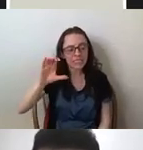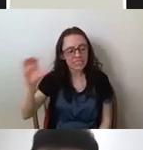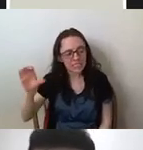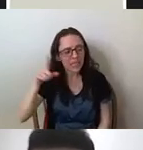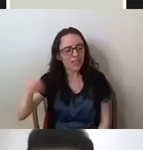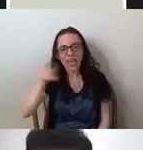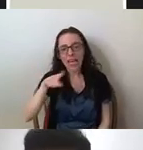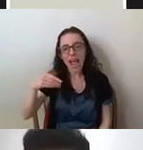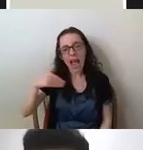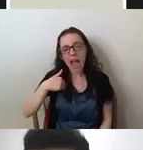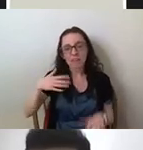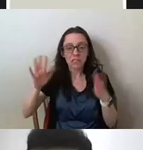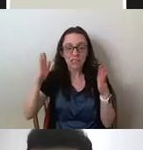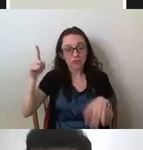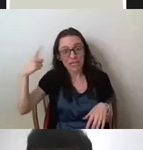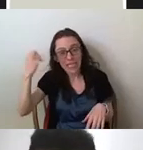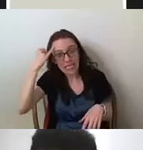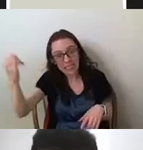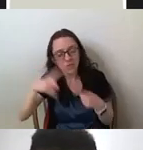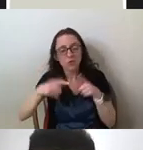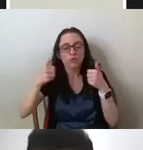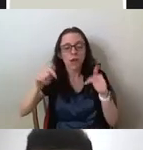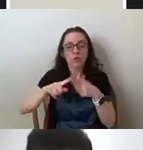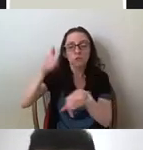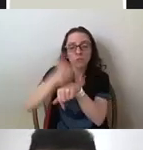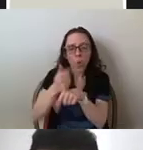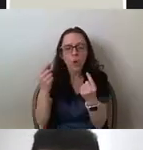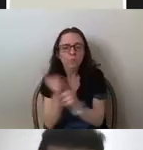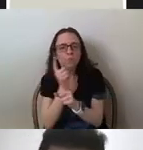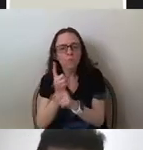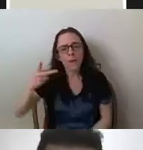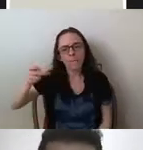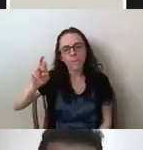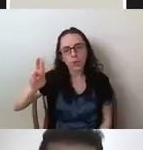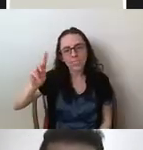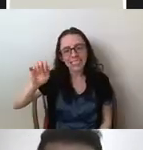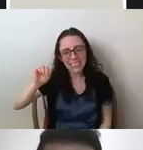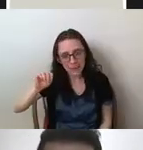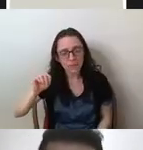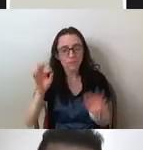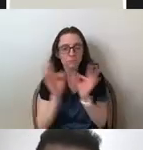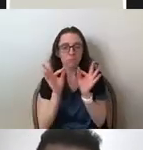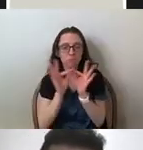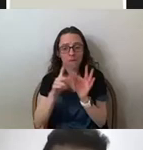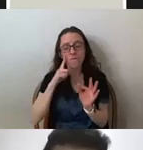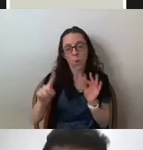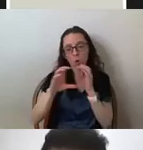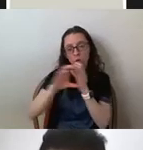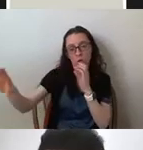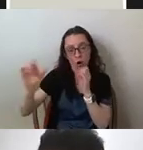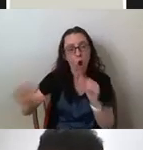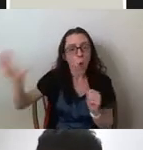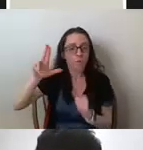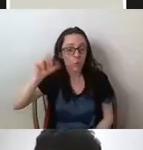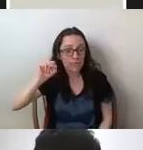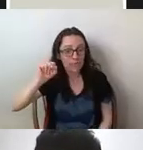scheme to establish what the appropriate per diem rates were for rail cars across the entire United States. Now,